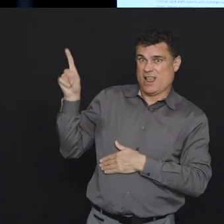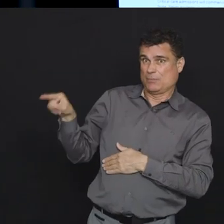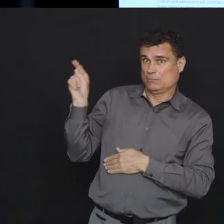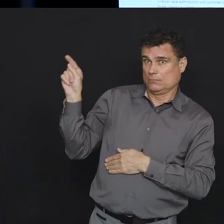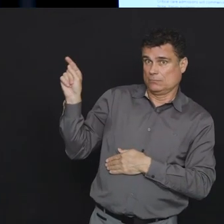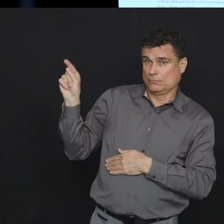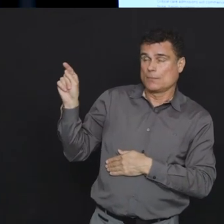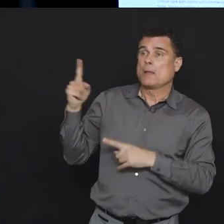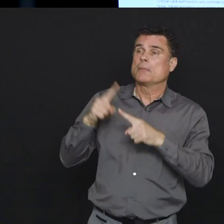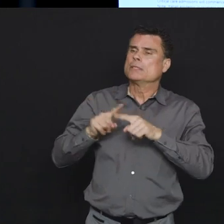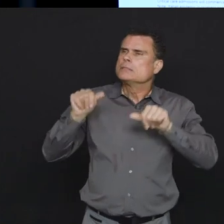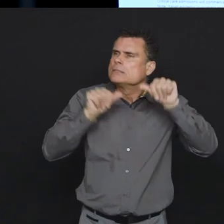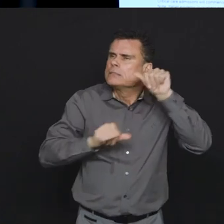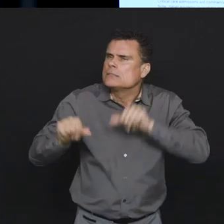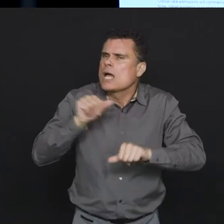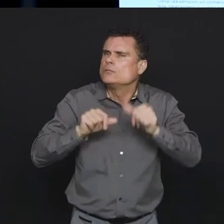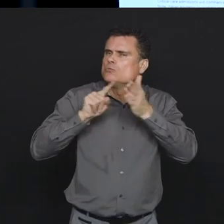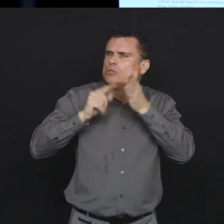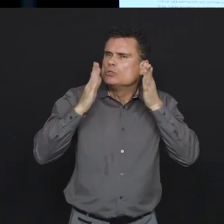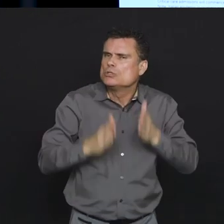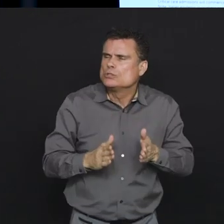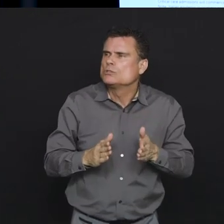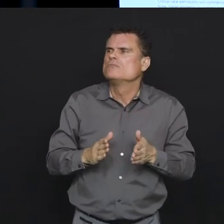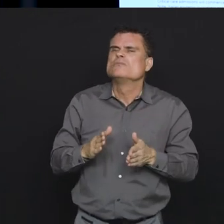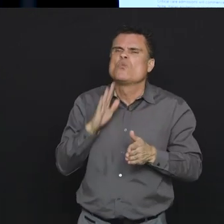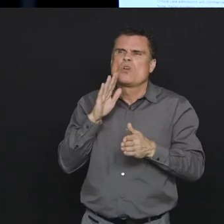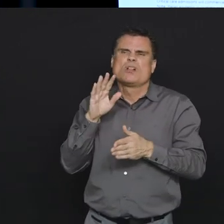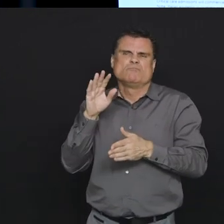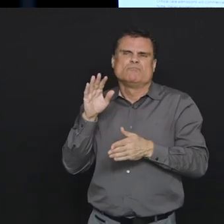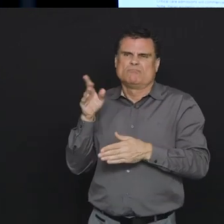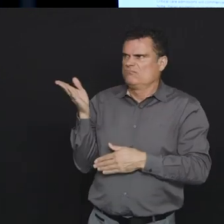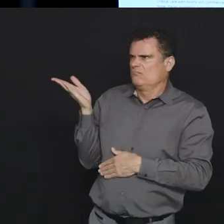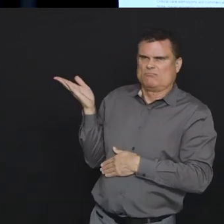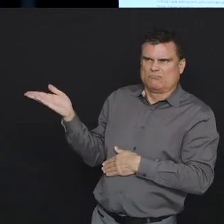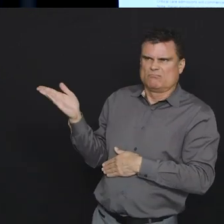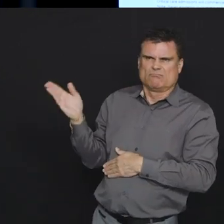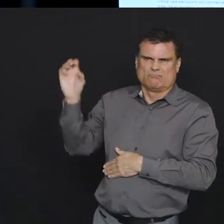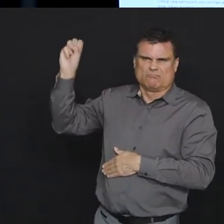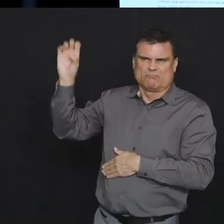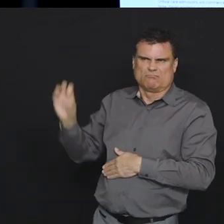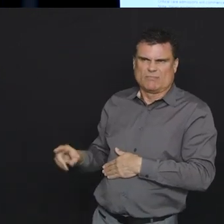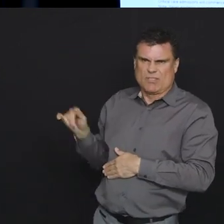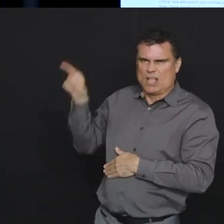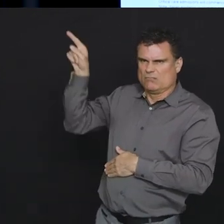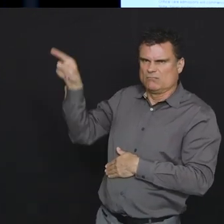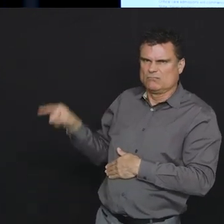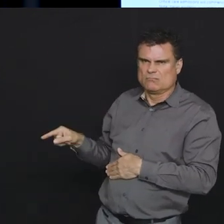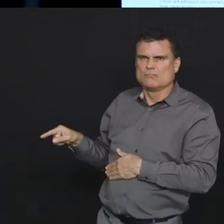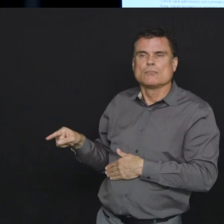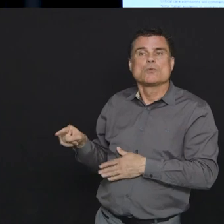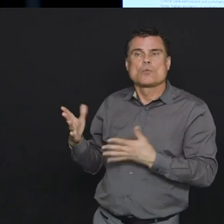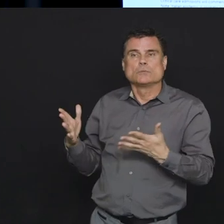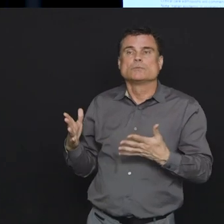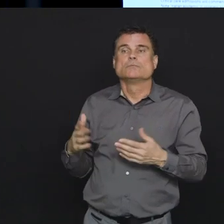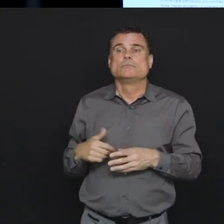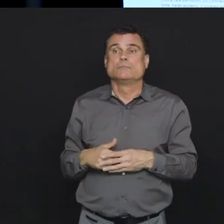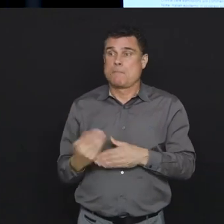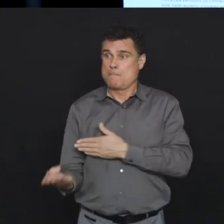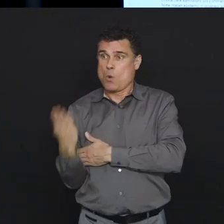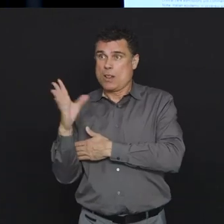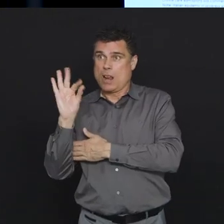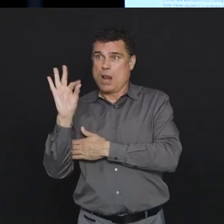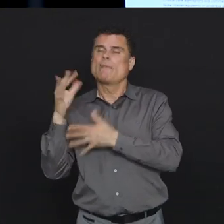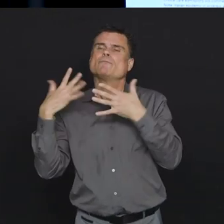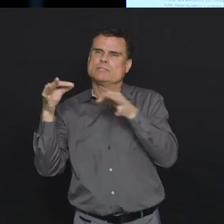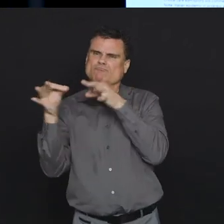I wanted to also say that this assessment, the full assessment, because this will be a short version of that assessment, is going to be made available in a